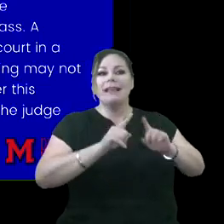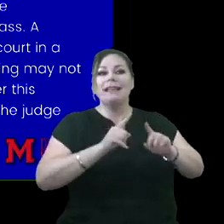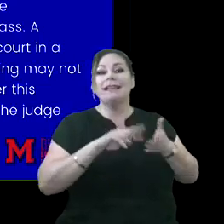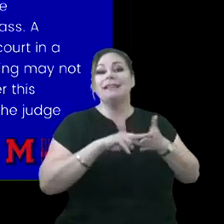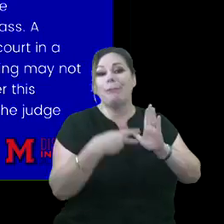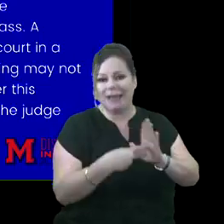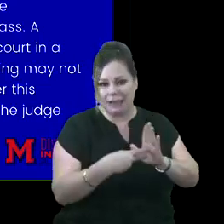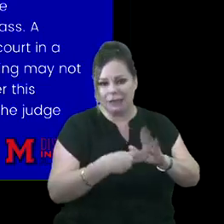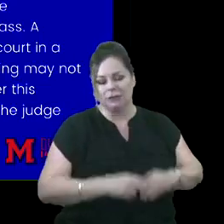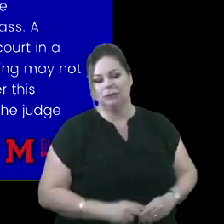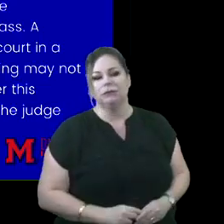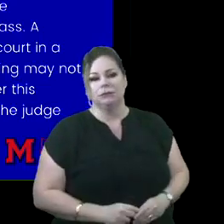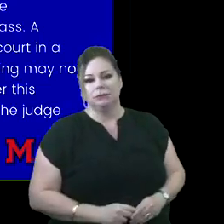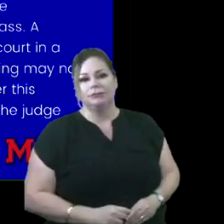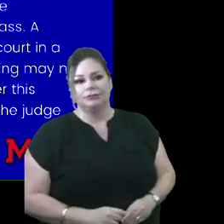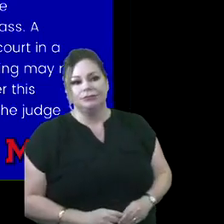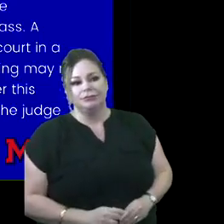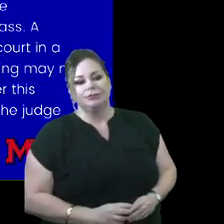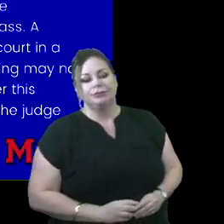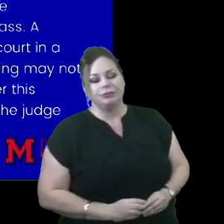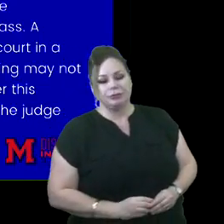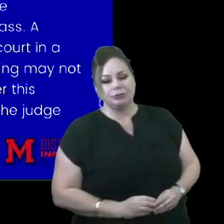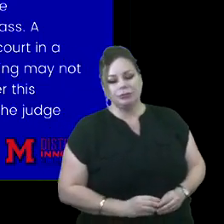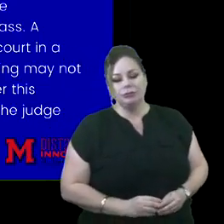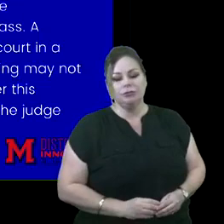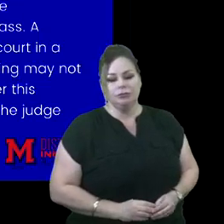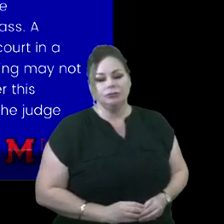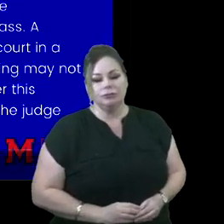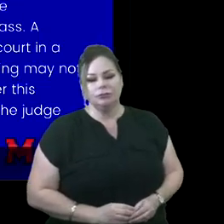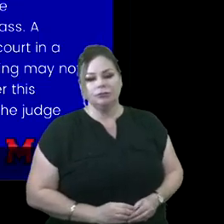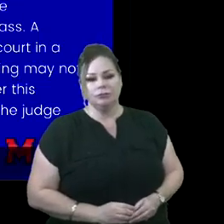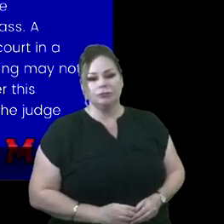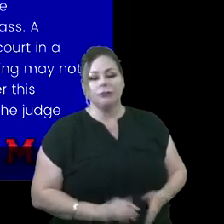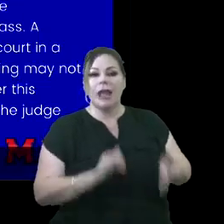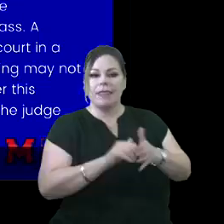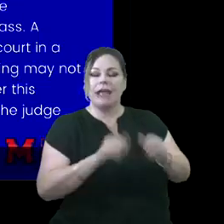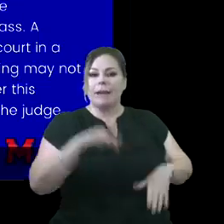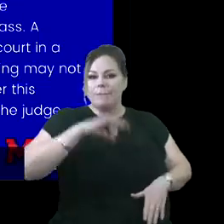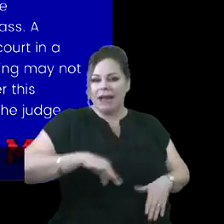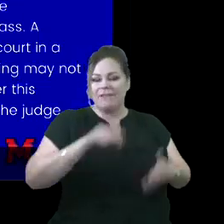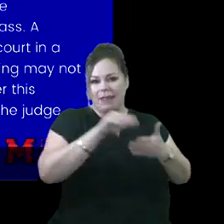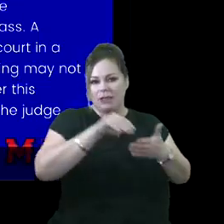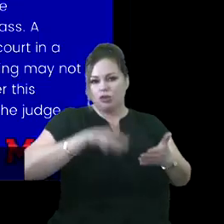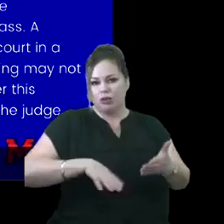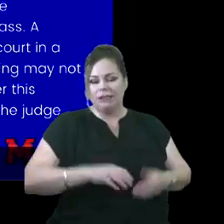relates to many of the innovative opportunities that we believe would benefit our scholars.